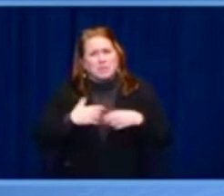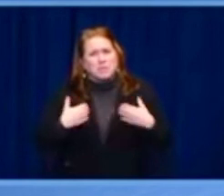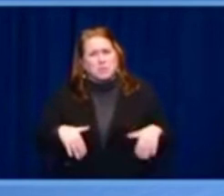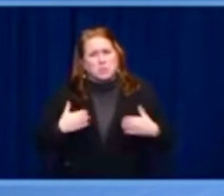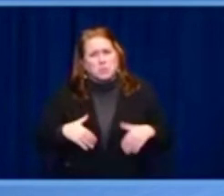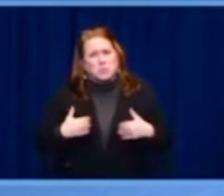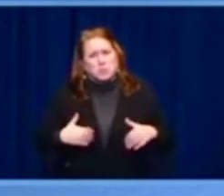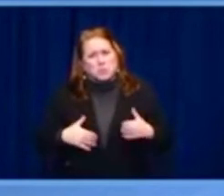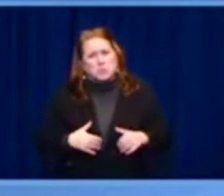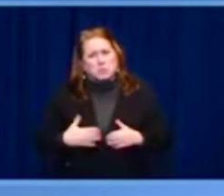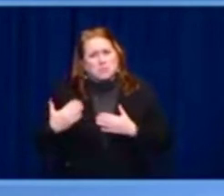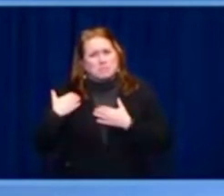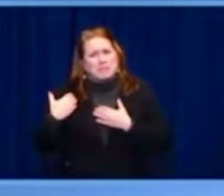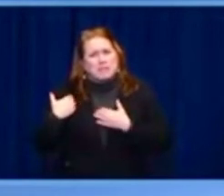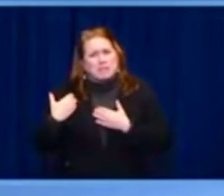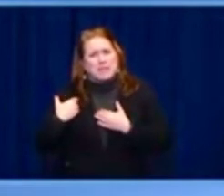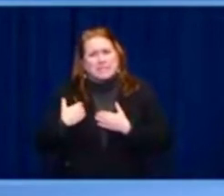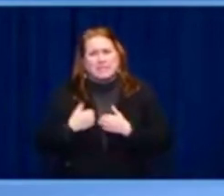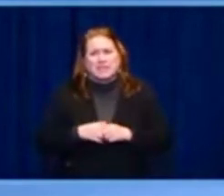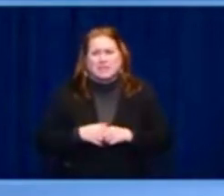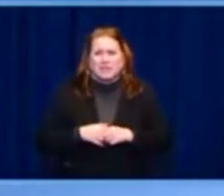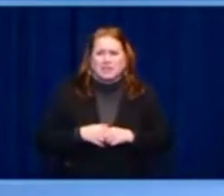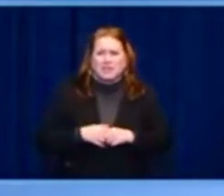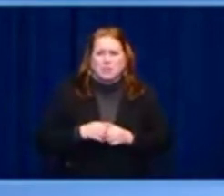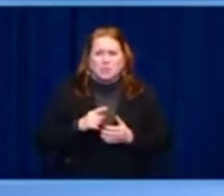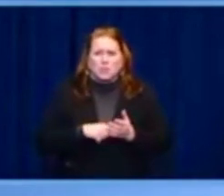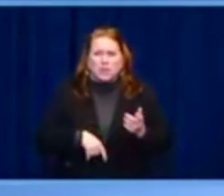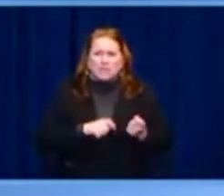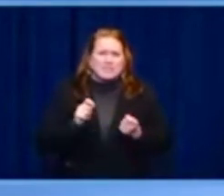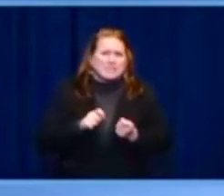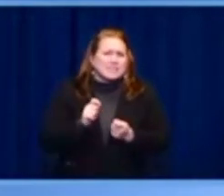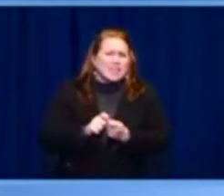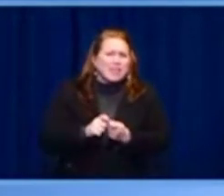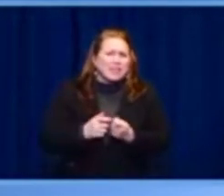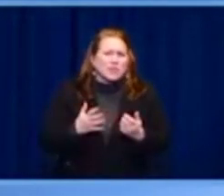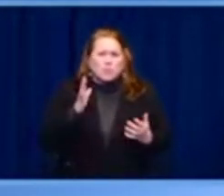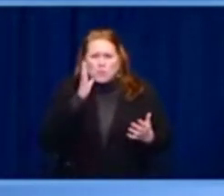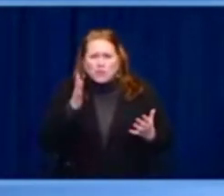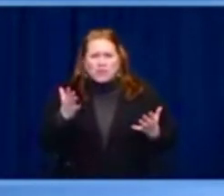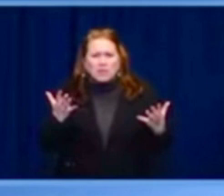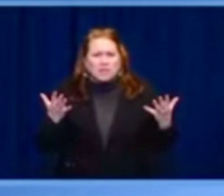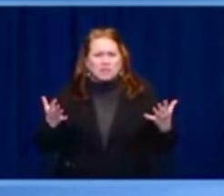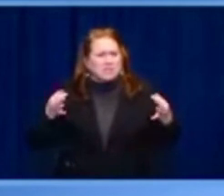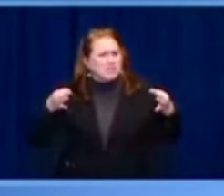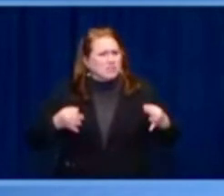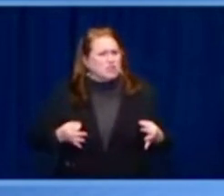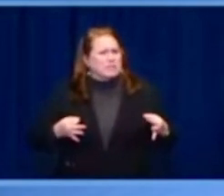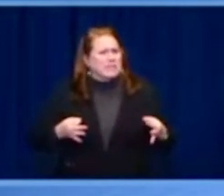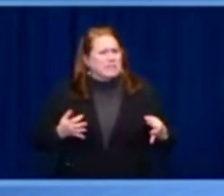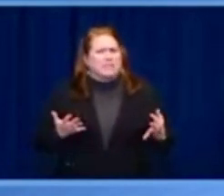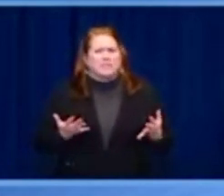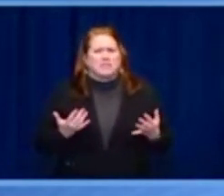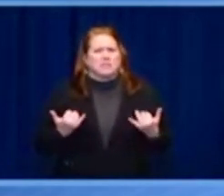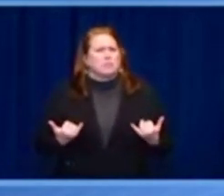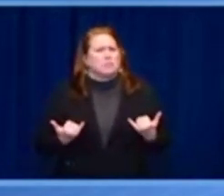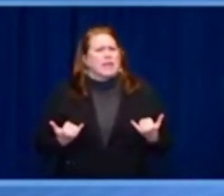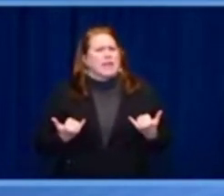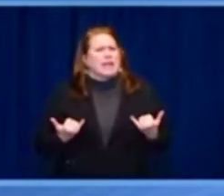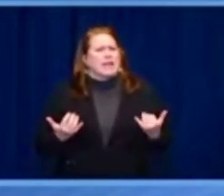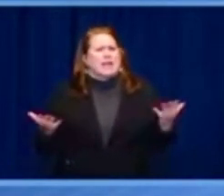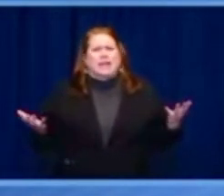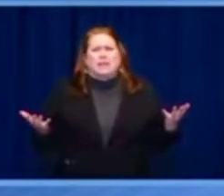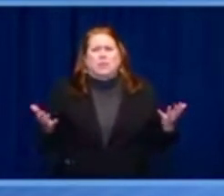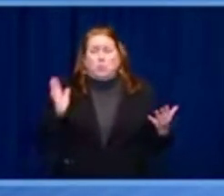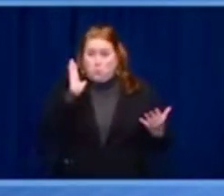learn about this from history textbooks, from the stories of wars of independence that took